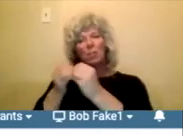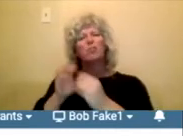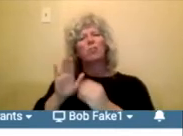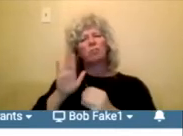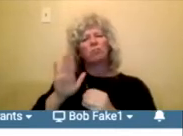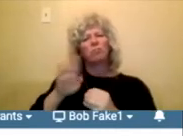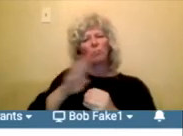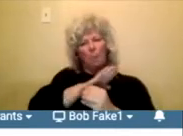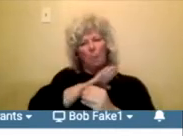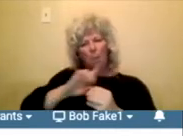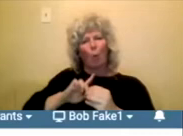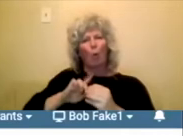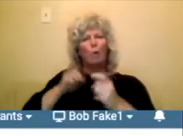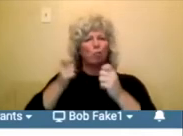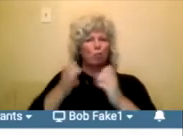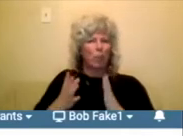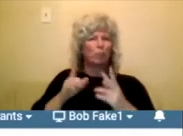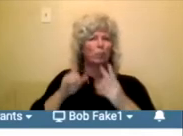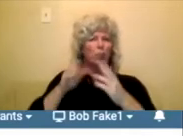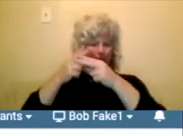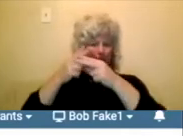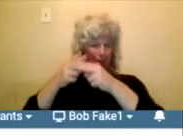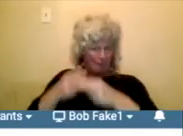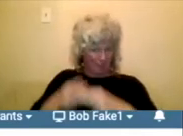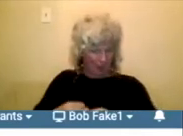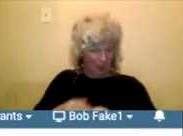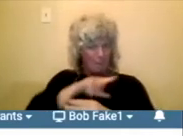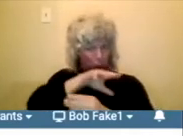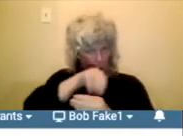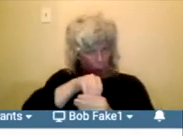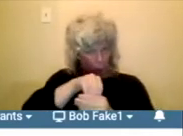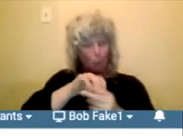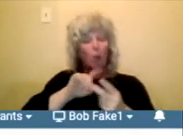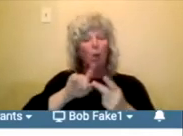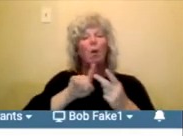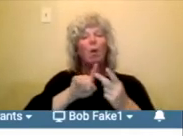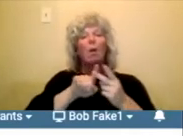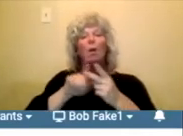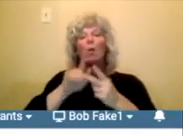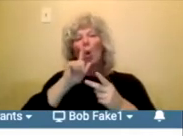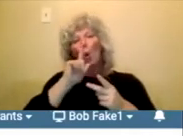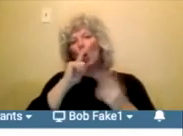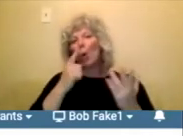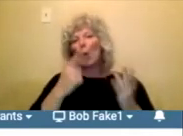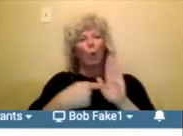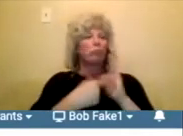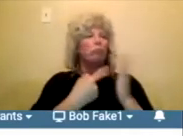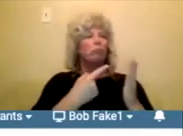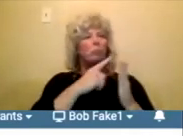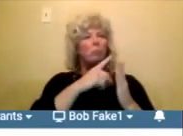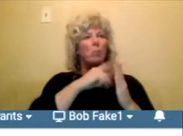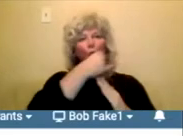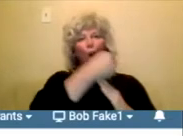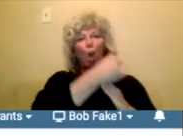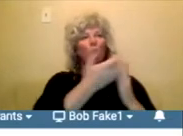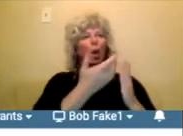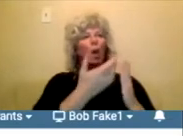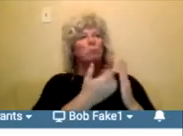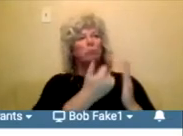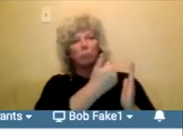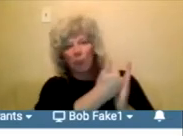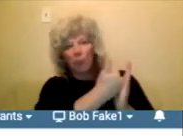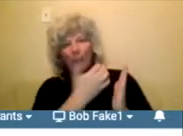list of them and then also actual project contributors. So say you have facilitators or, um,